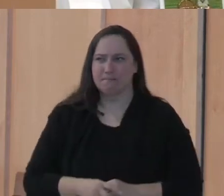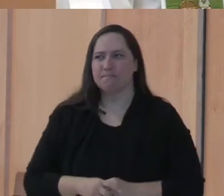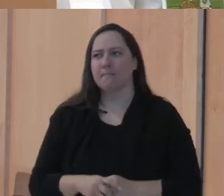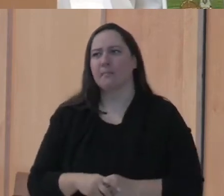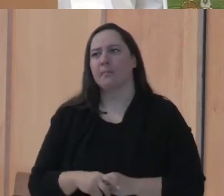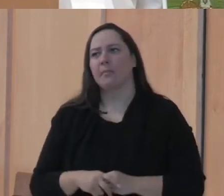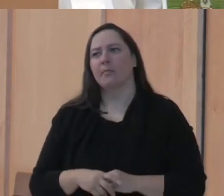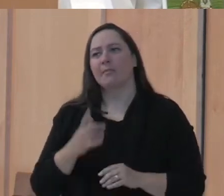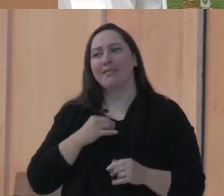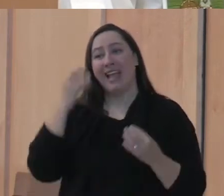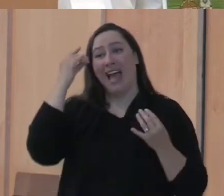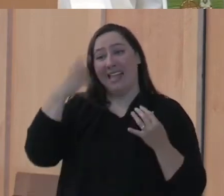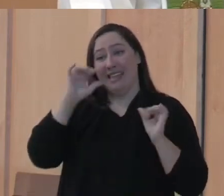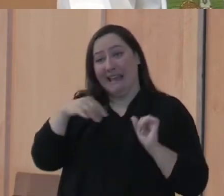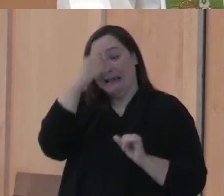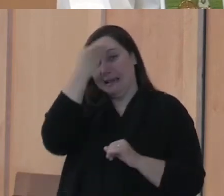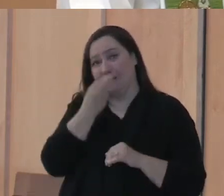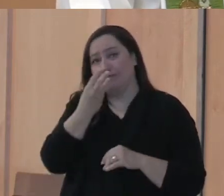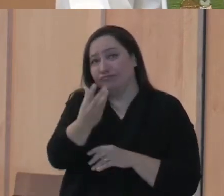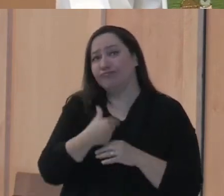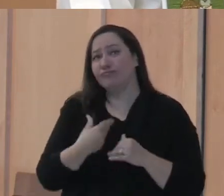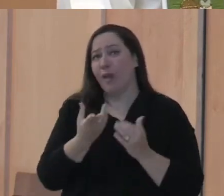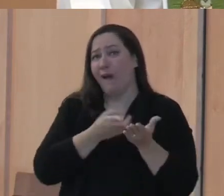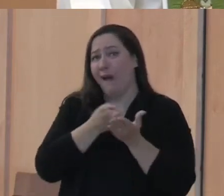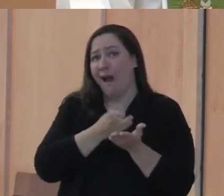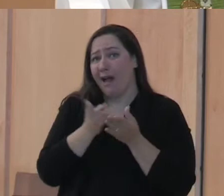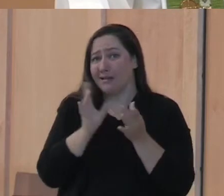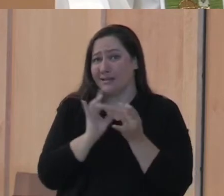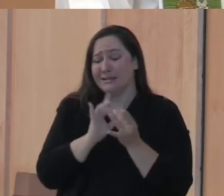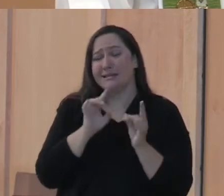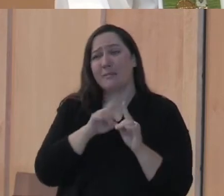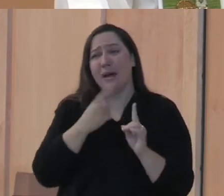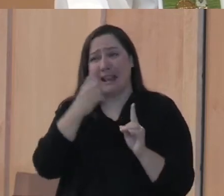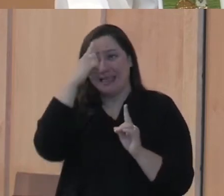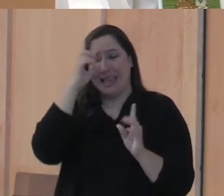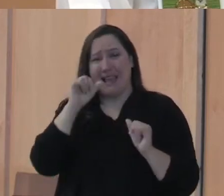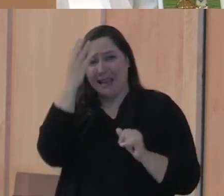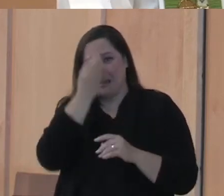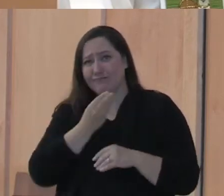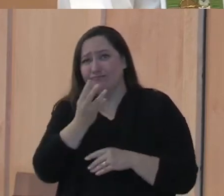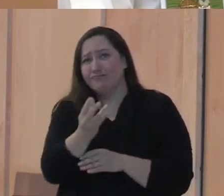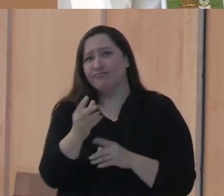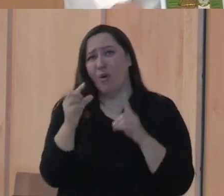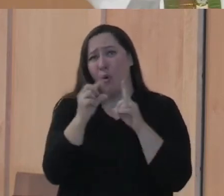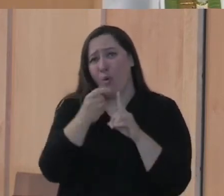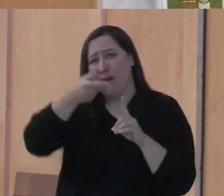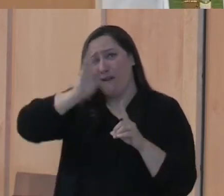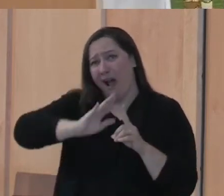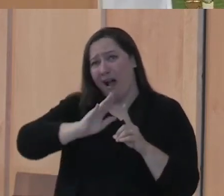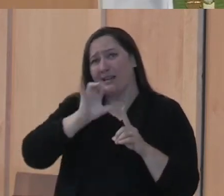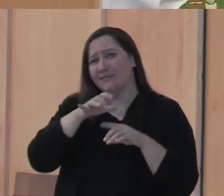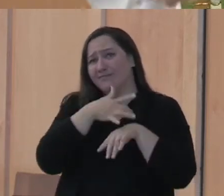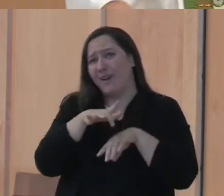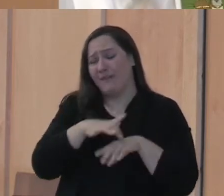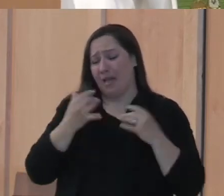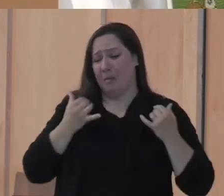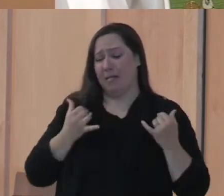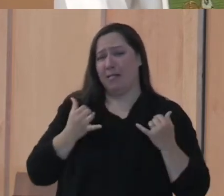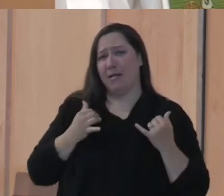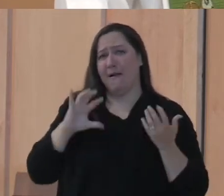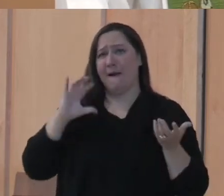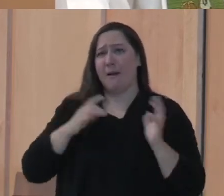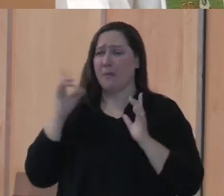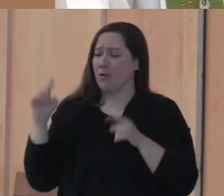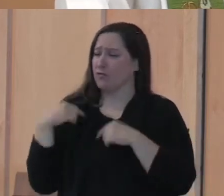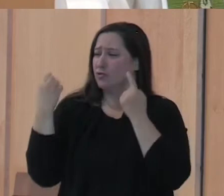I think I could say this, it's a pretty absolute statement, but I think you could say that the word of God is more available today than it has